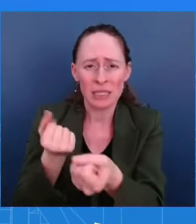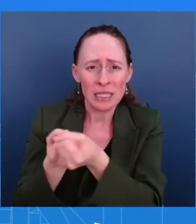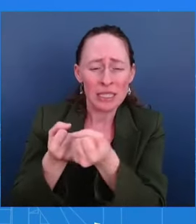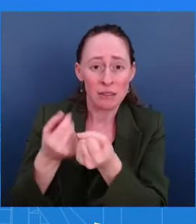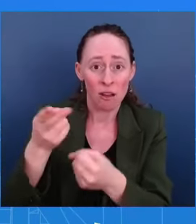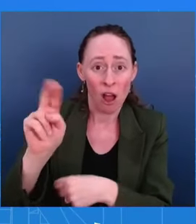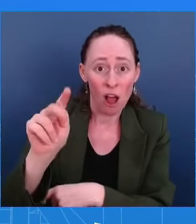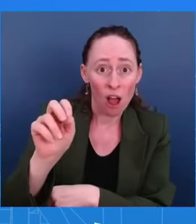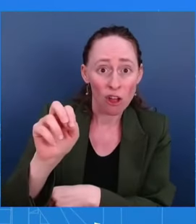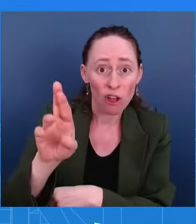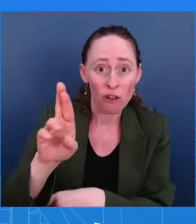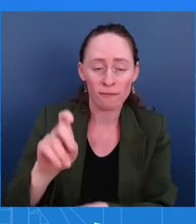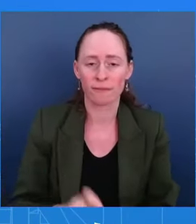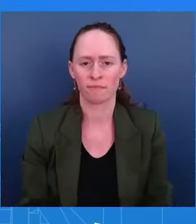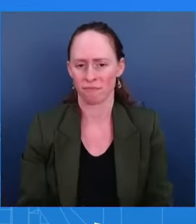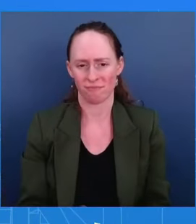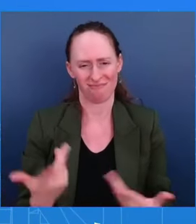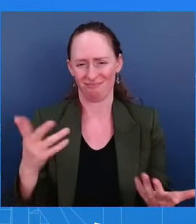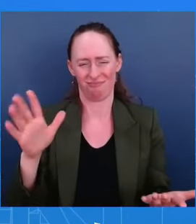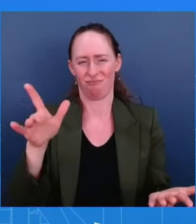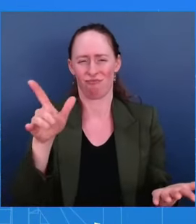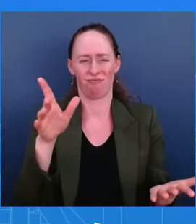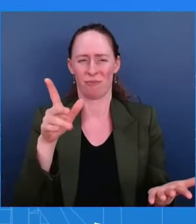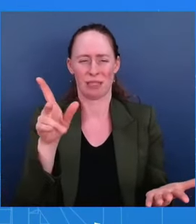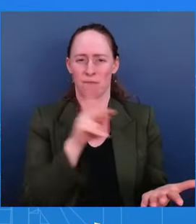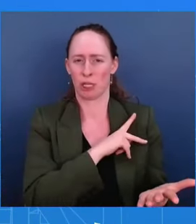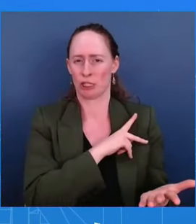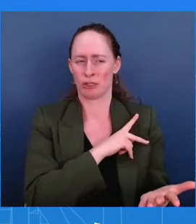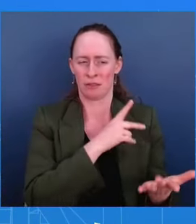I won't share beyond that. I won't give it beyond that.